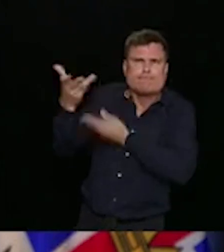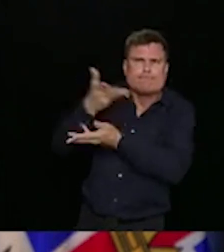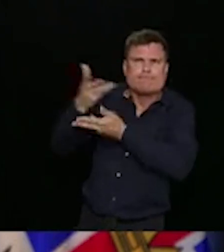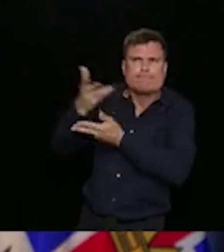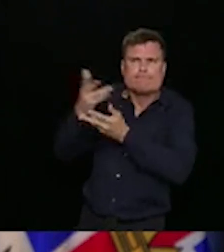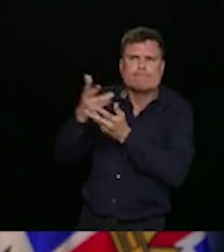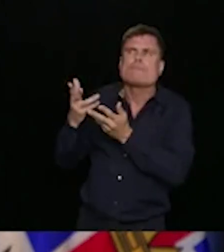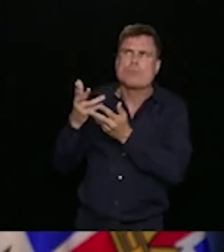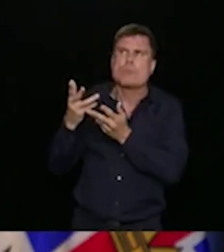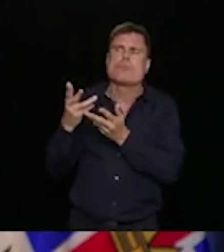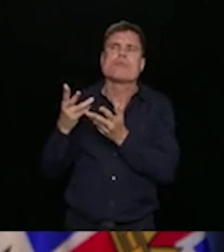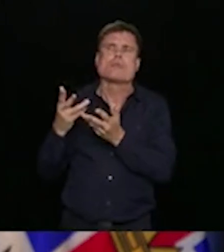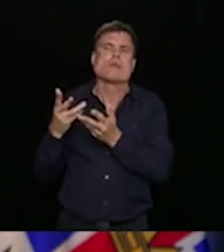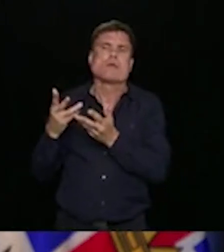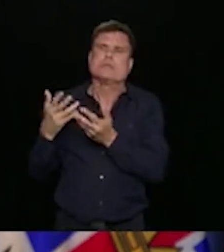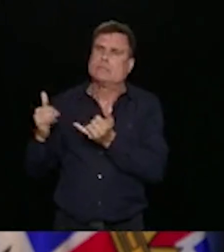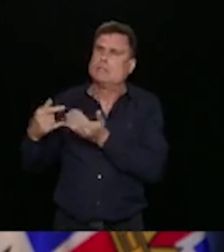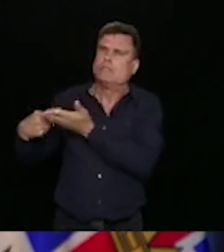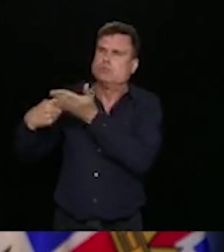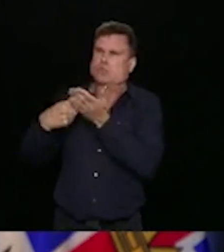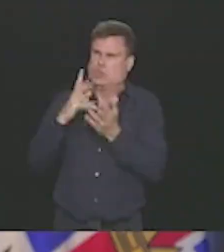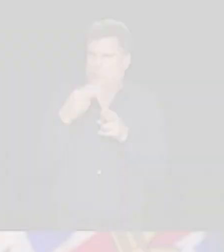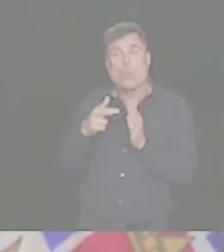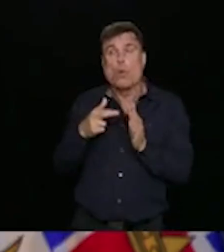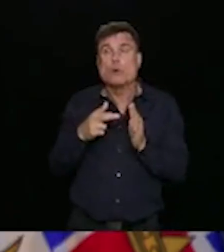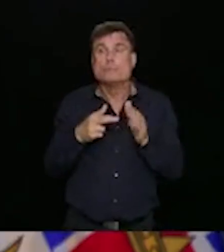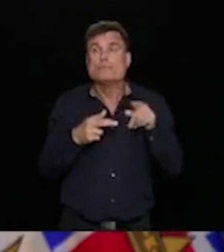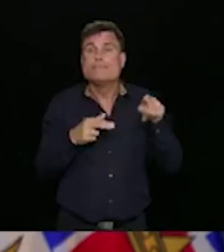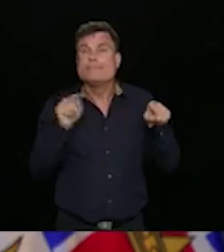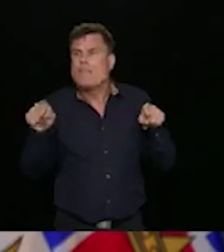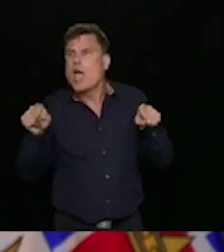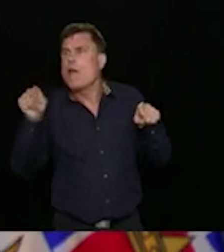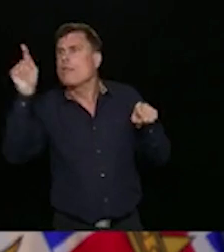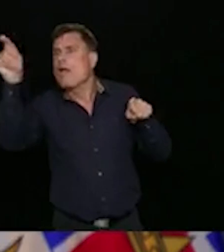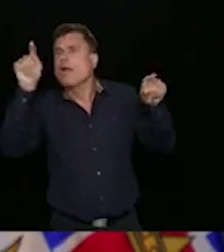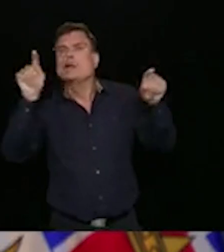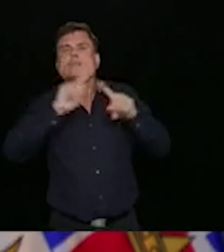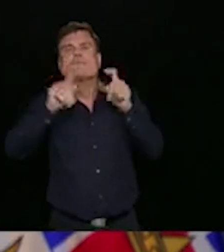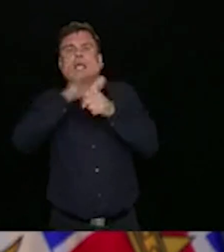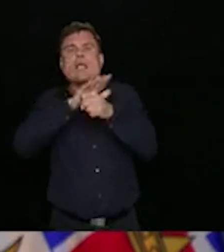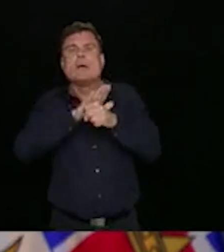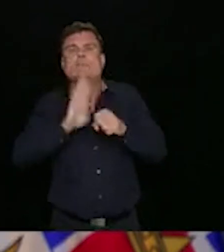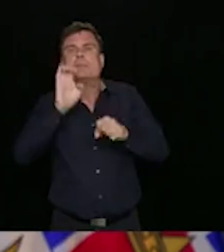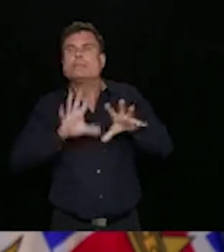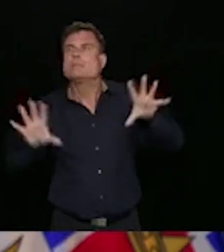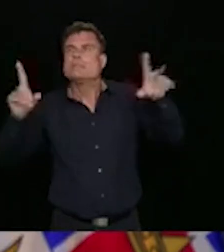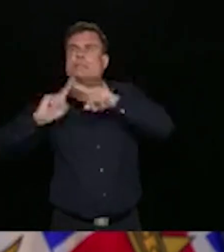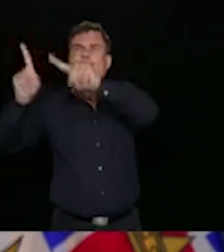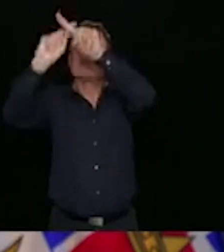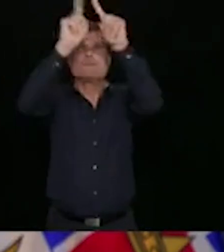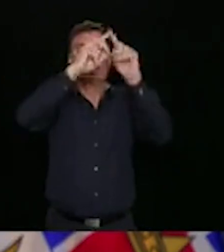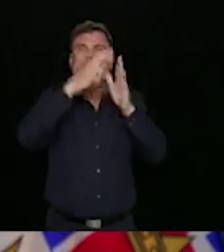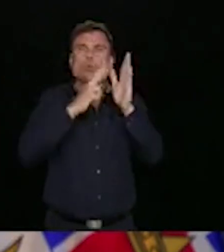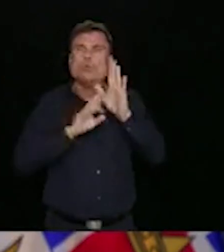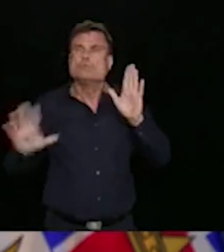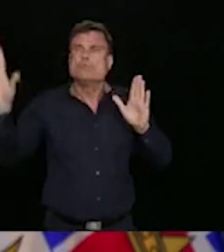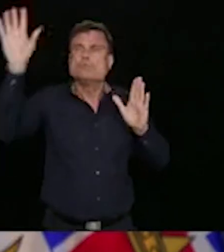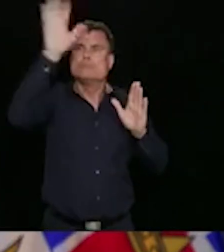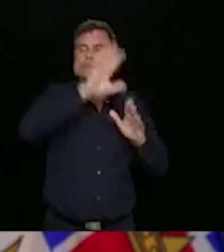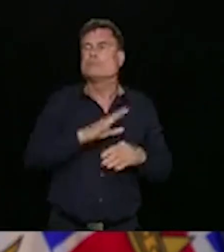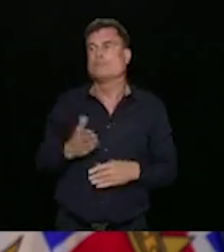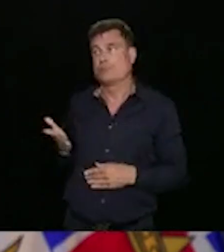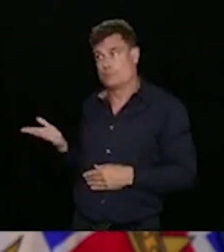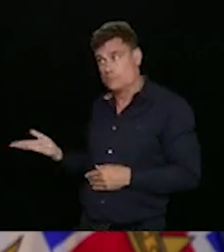those will be coming, the details will be coming very soon. I did muse about that a little bit yesterday. But on further discussions